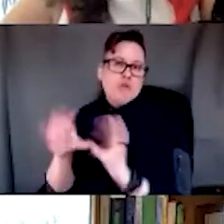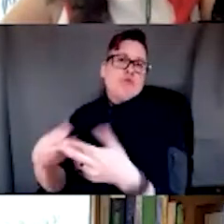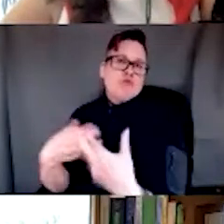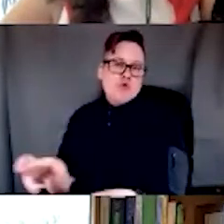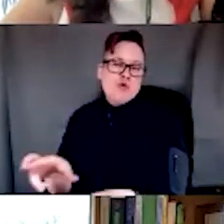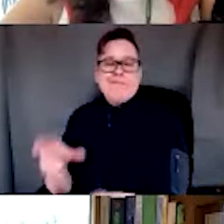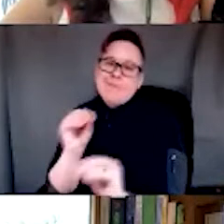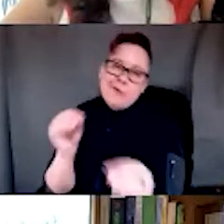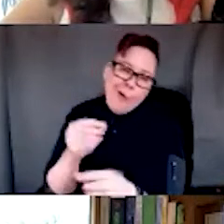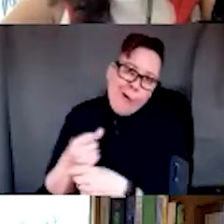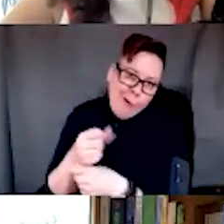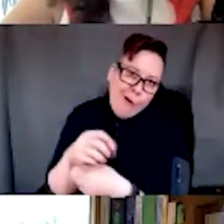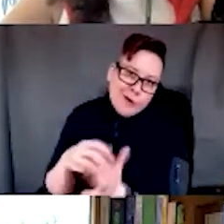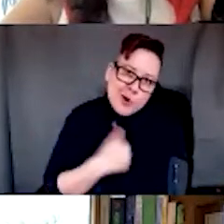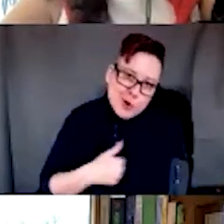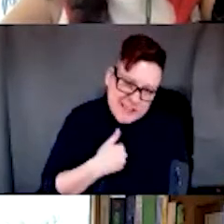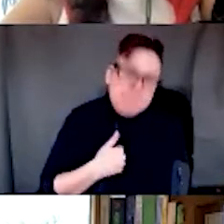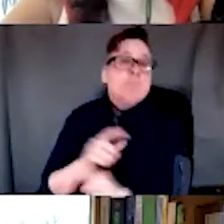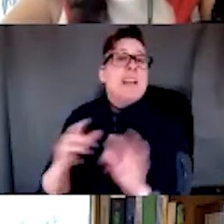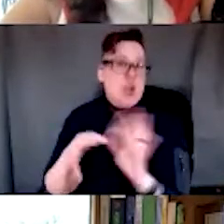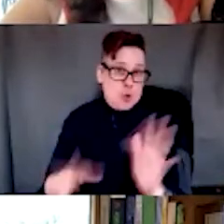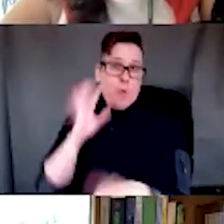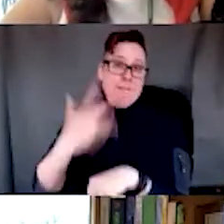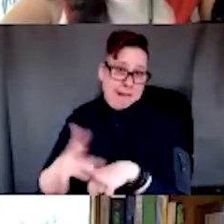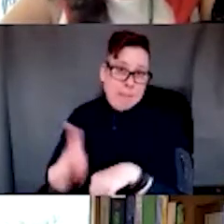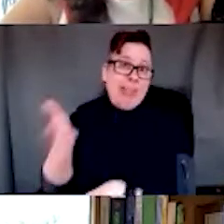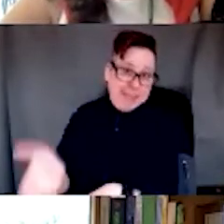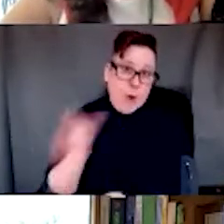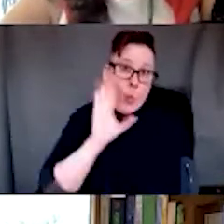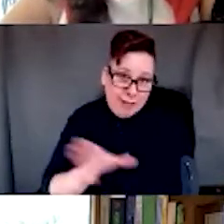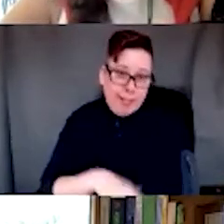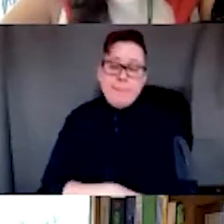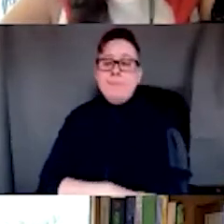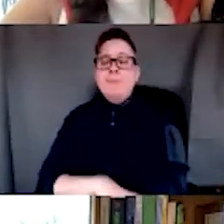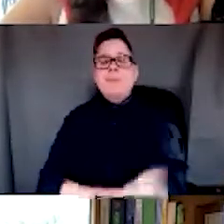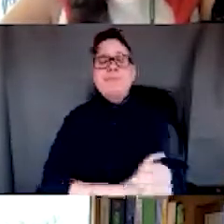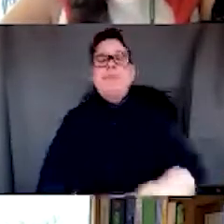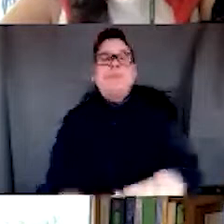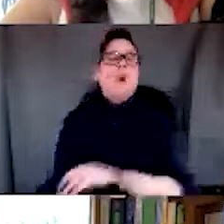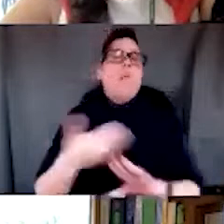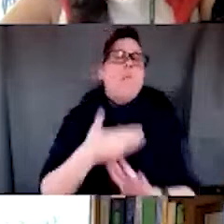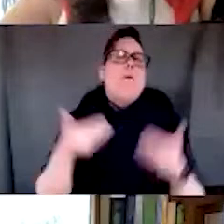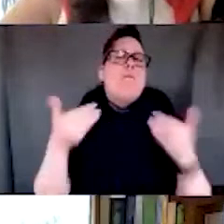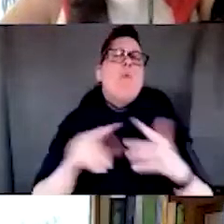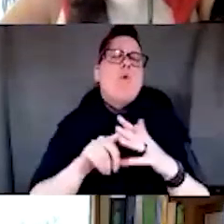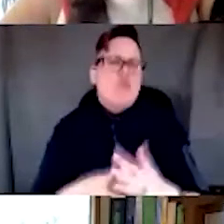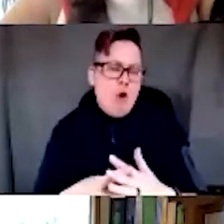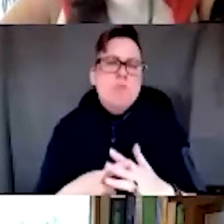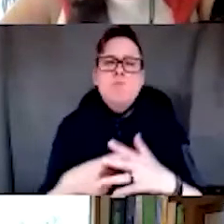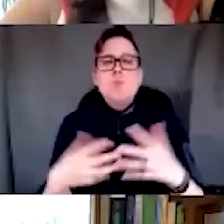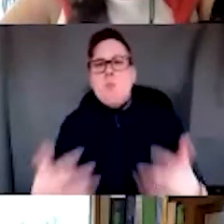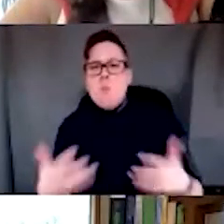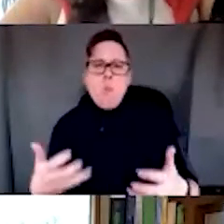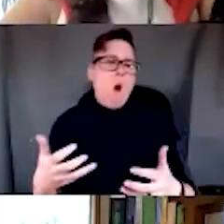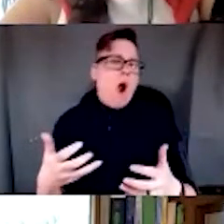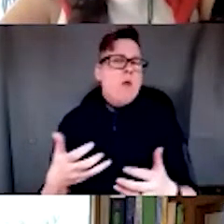An ASL interpreter will also be available during our breakout sessions. Before we get started, I wanted to take a moment to